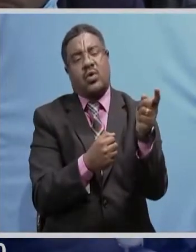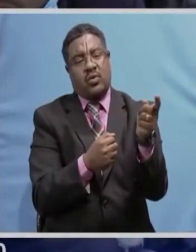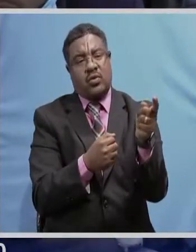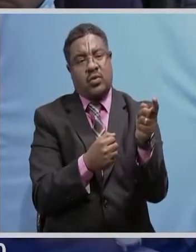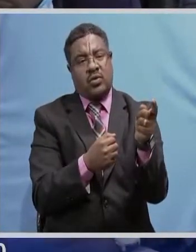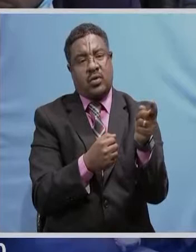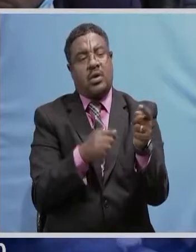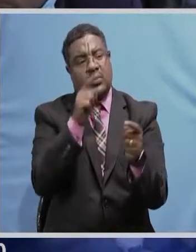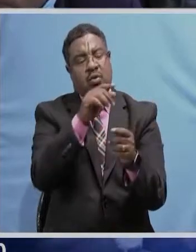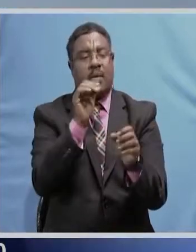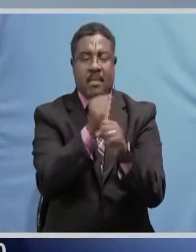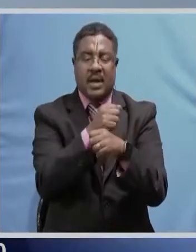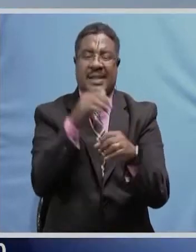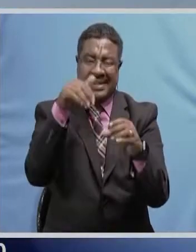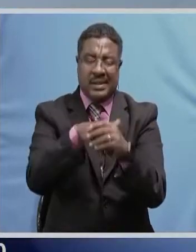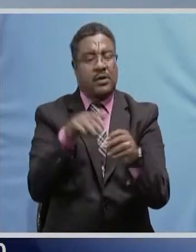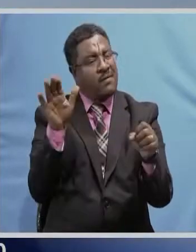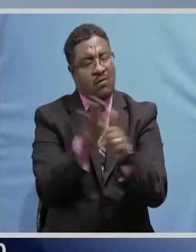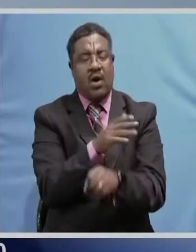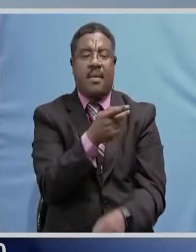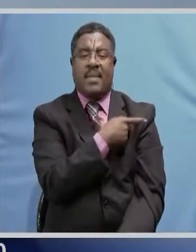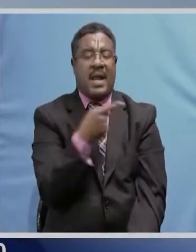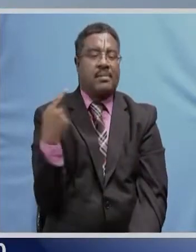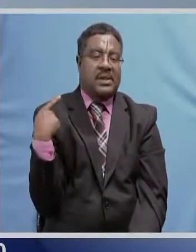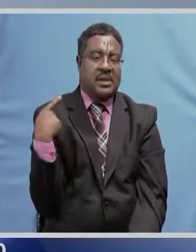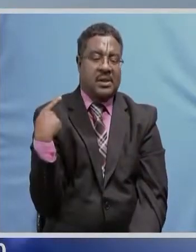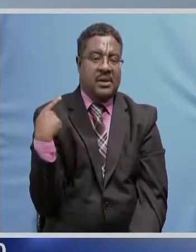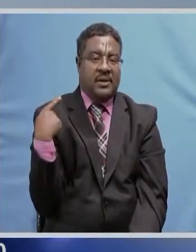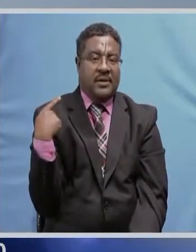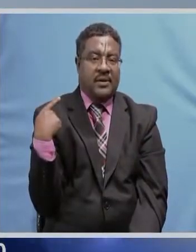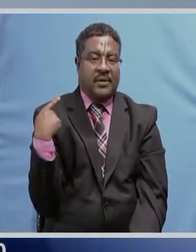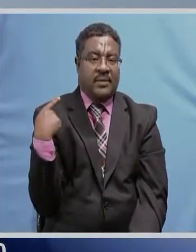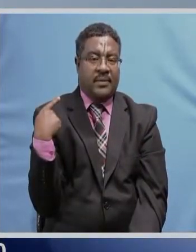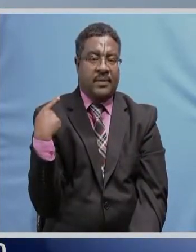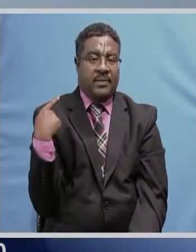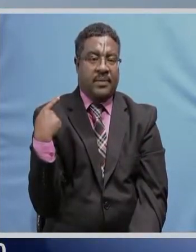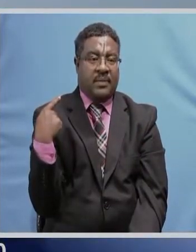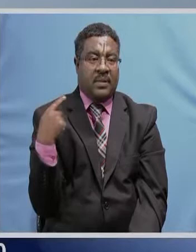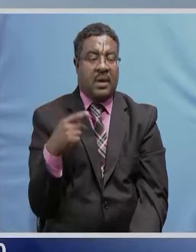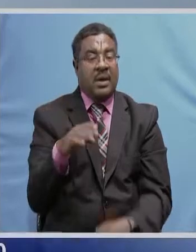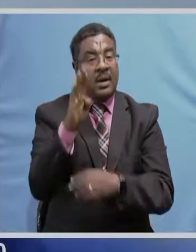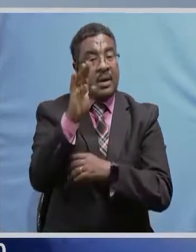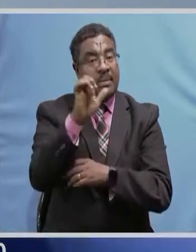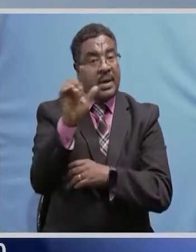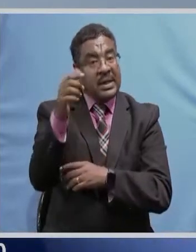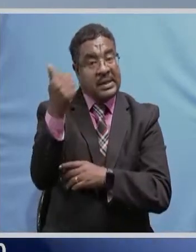be formally made in Parliament. In respect to the bill number 10,